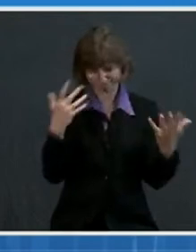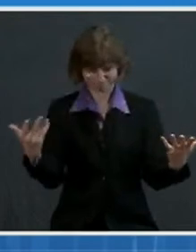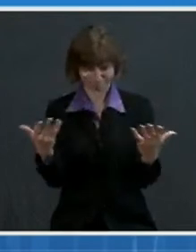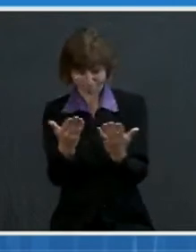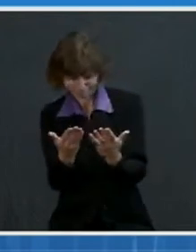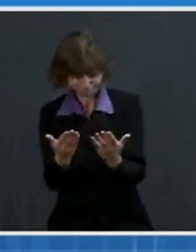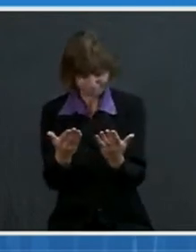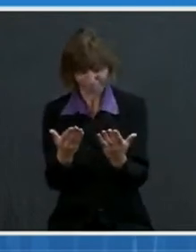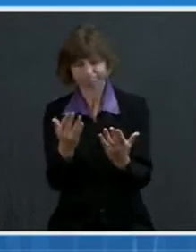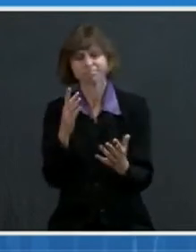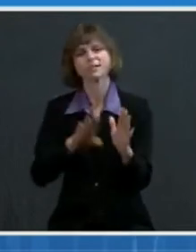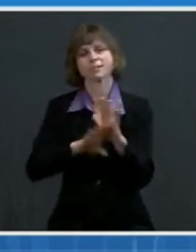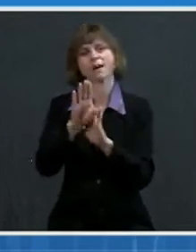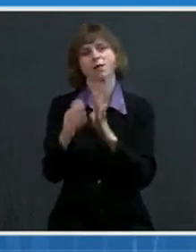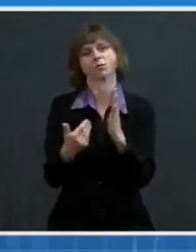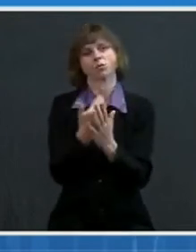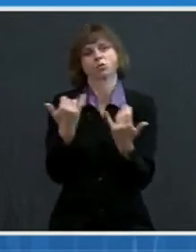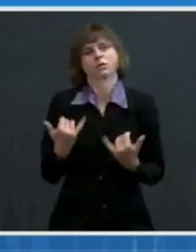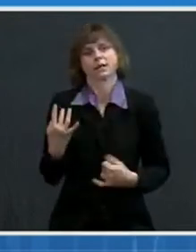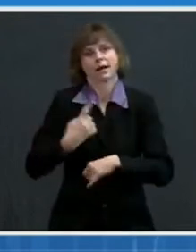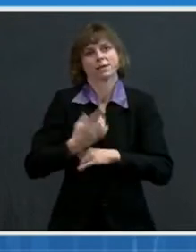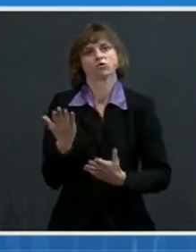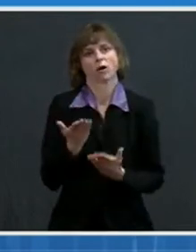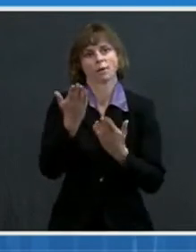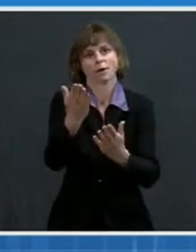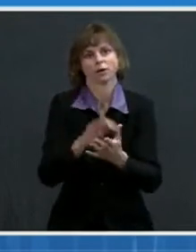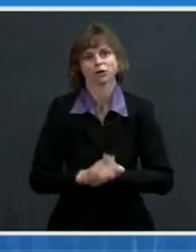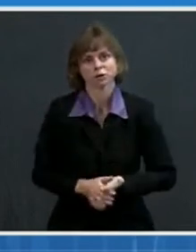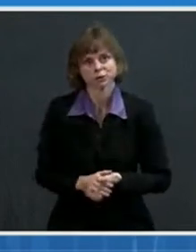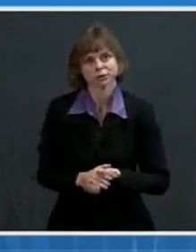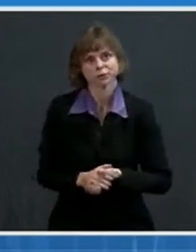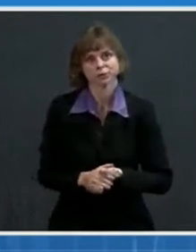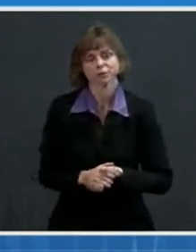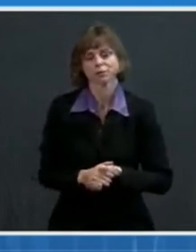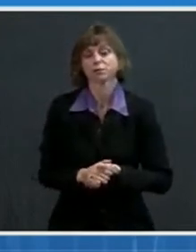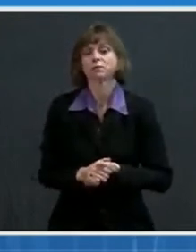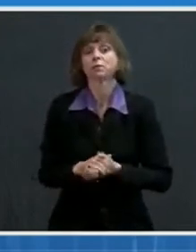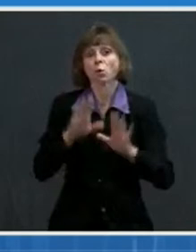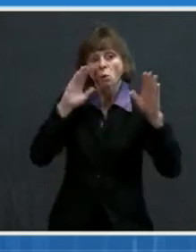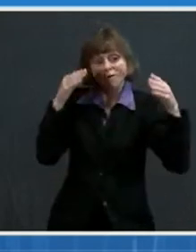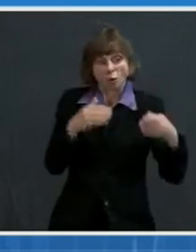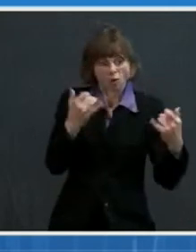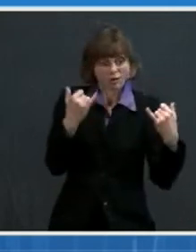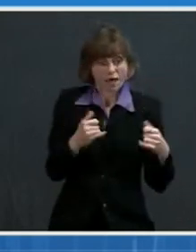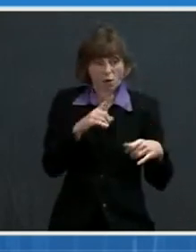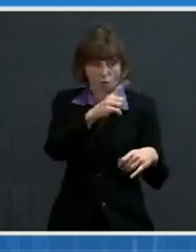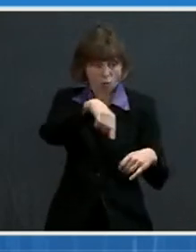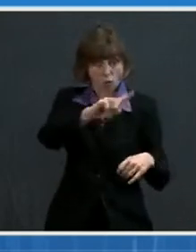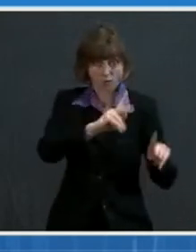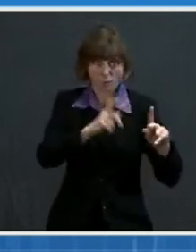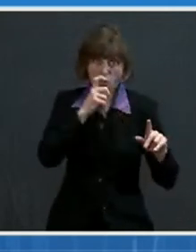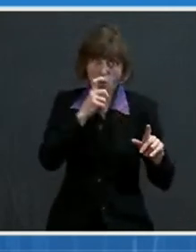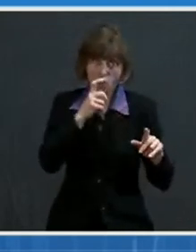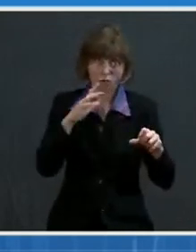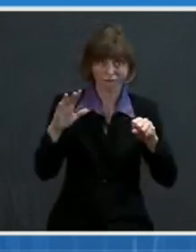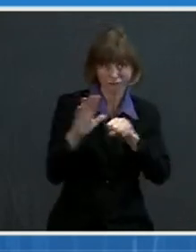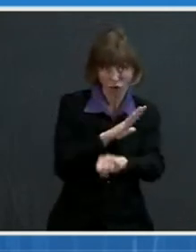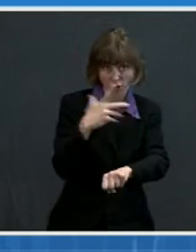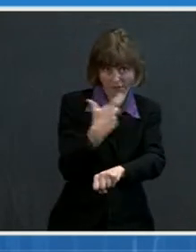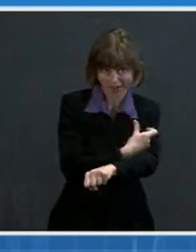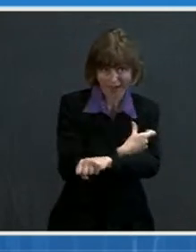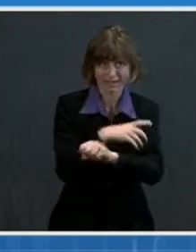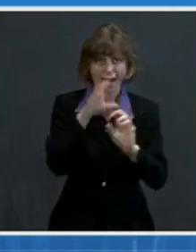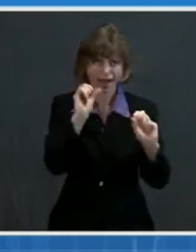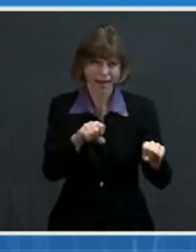important to note that we are focusing on activities of fully vaccinated people can resume in private settings